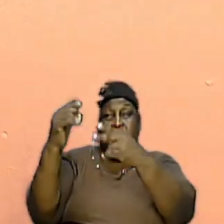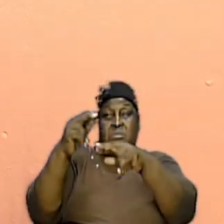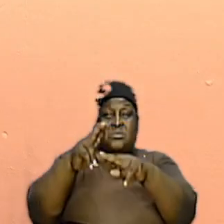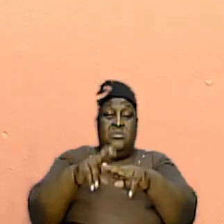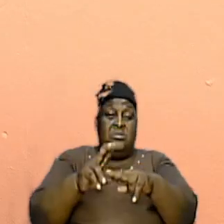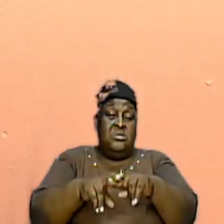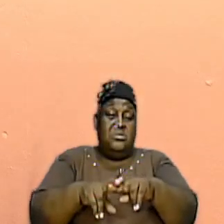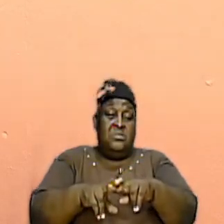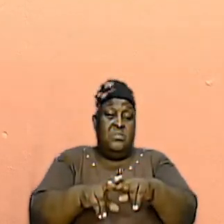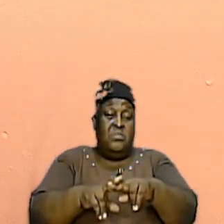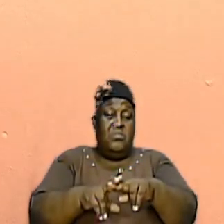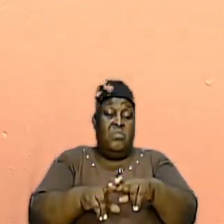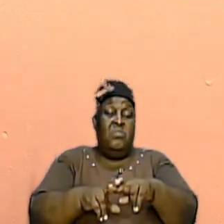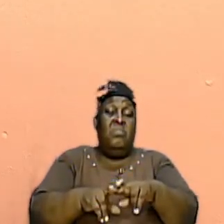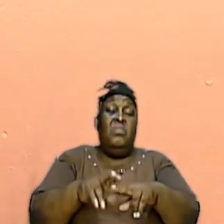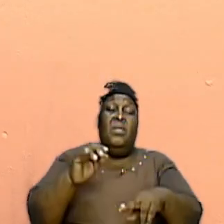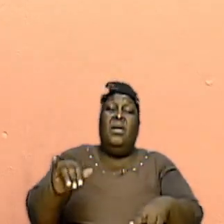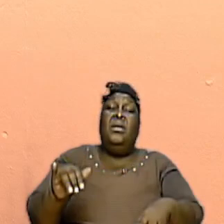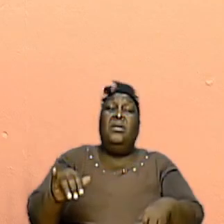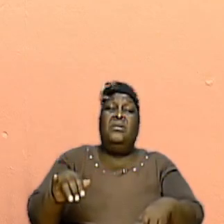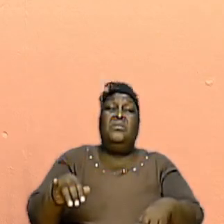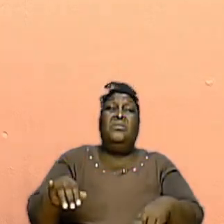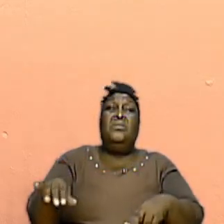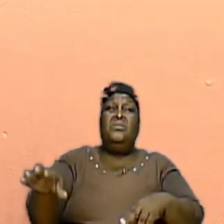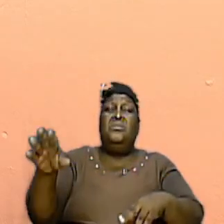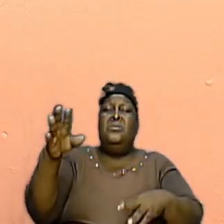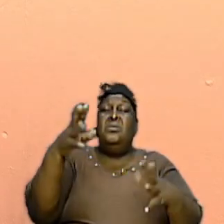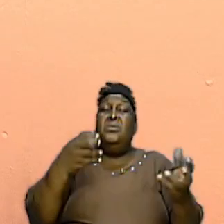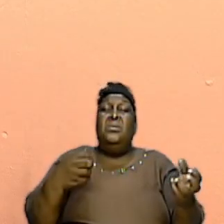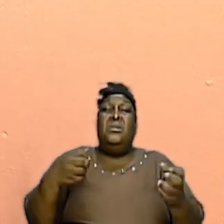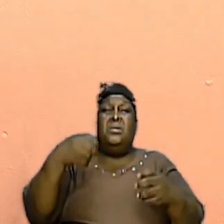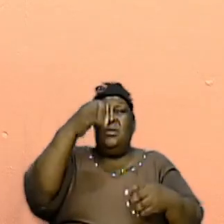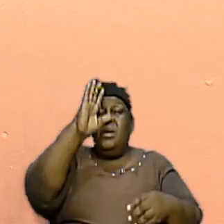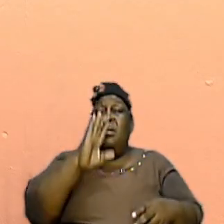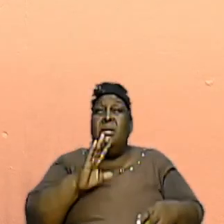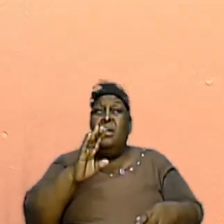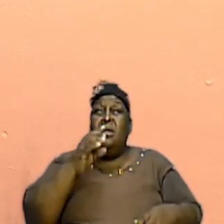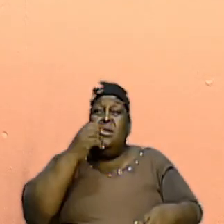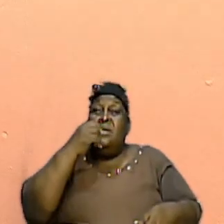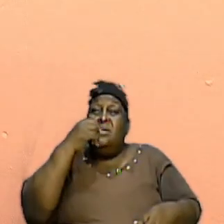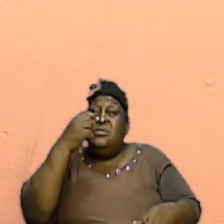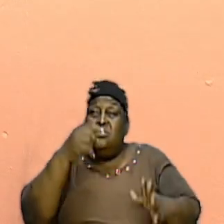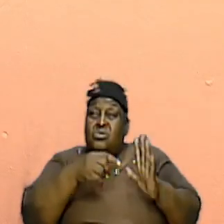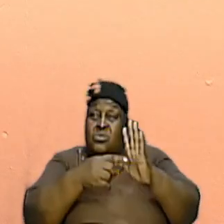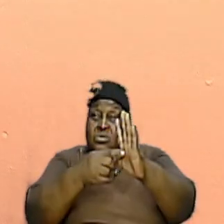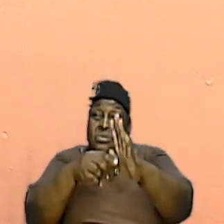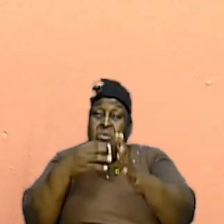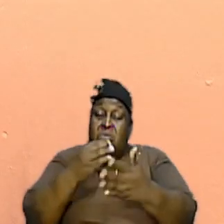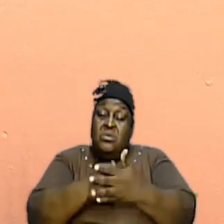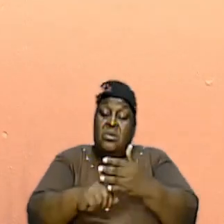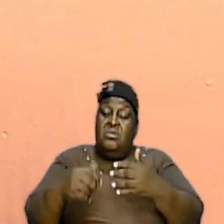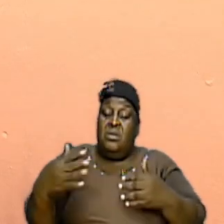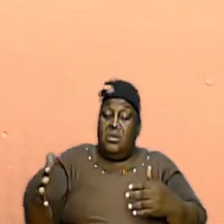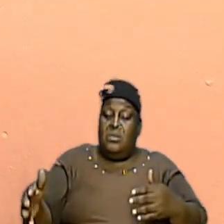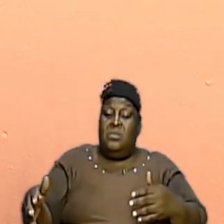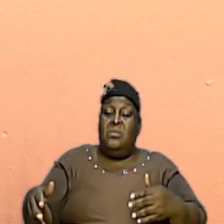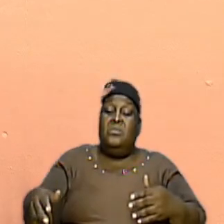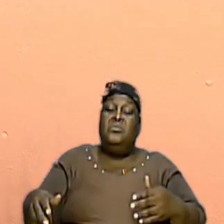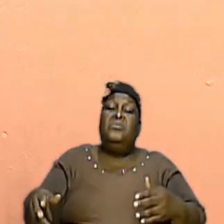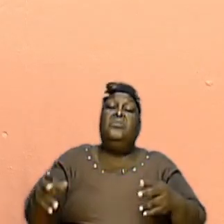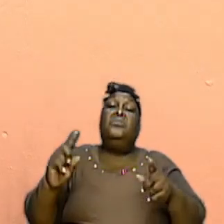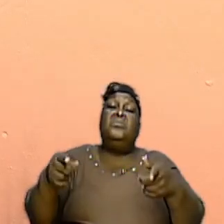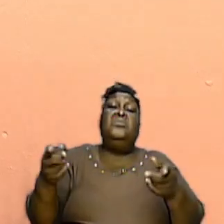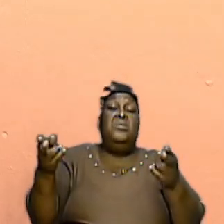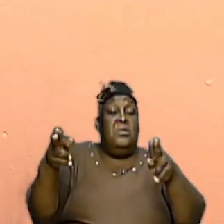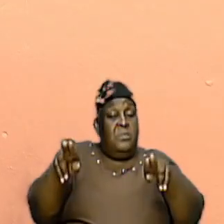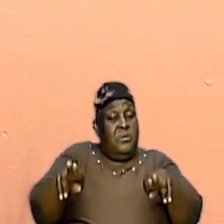And that was God conveying to us some things that ultimately was going to happen.